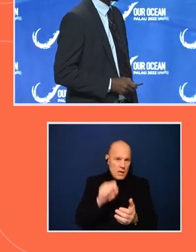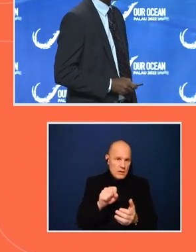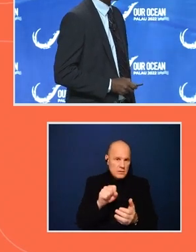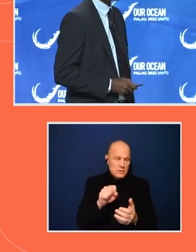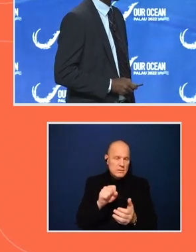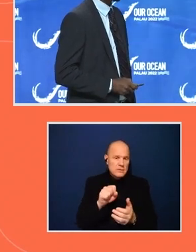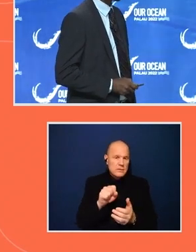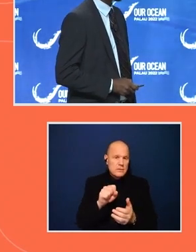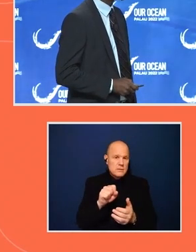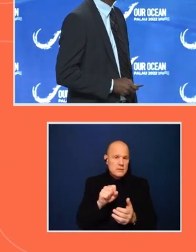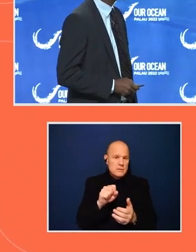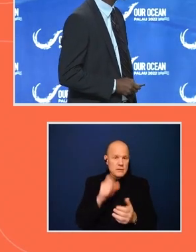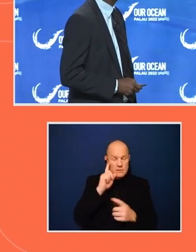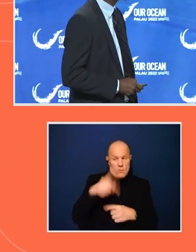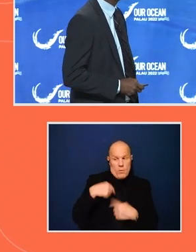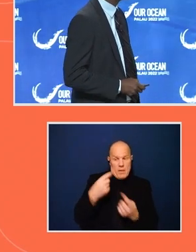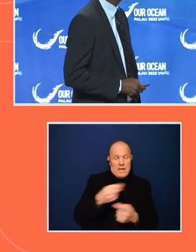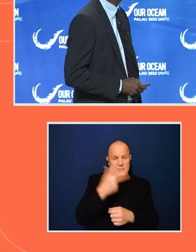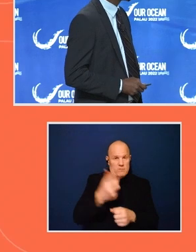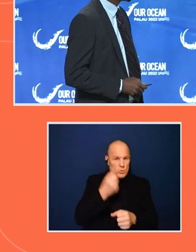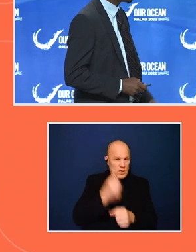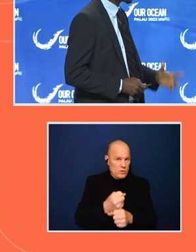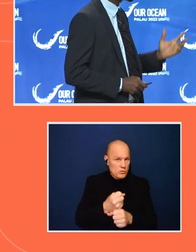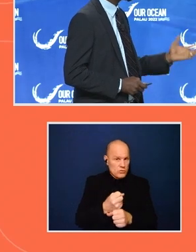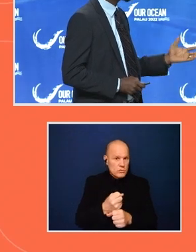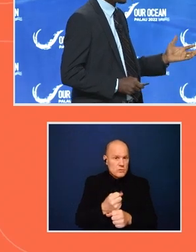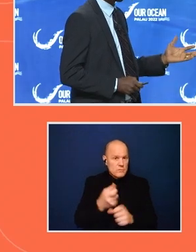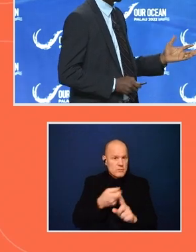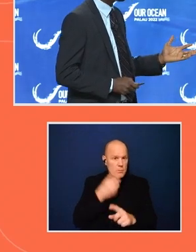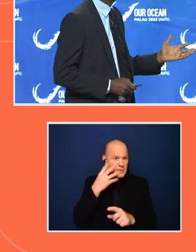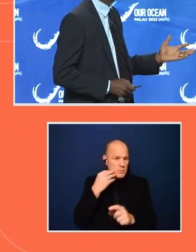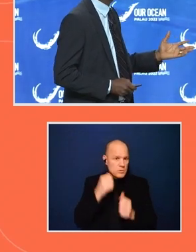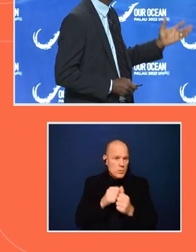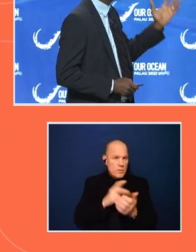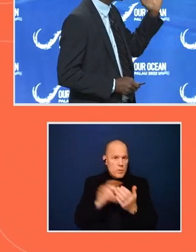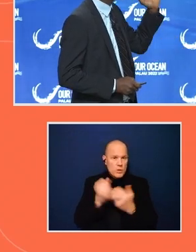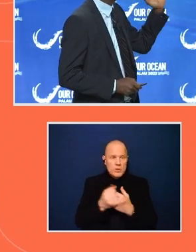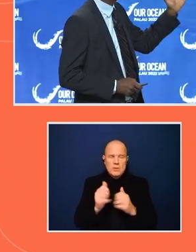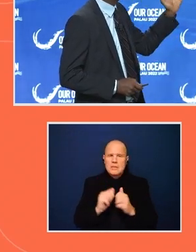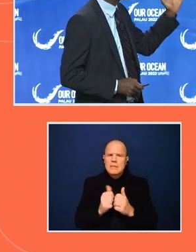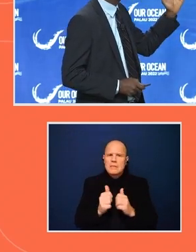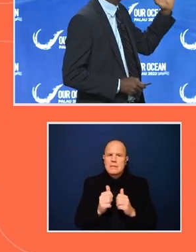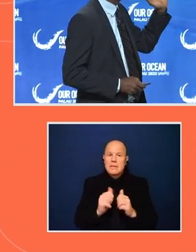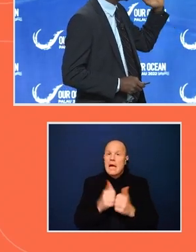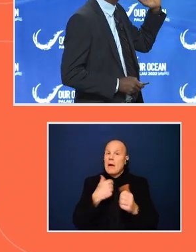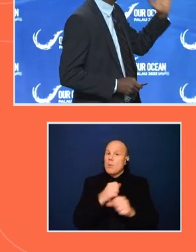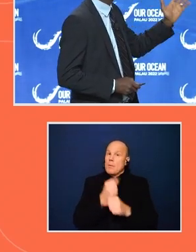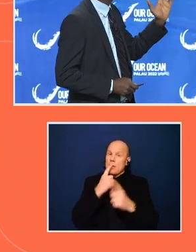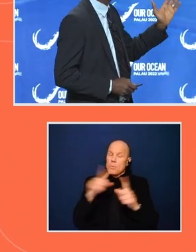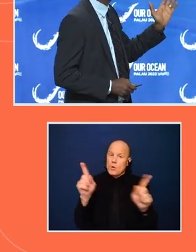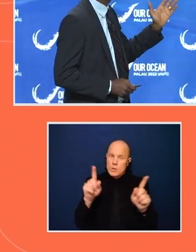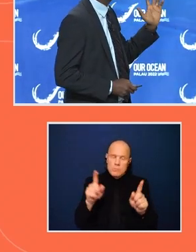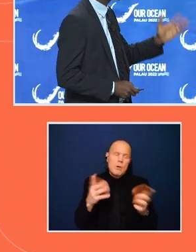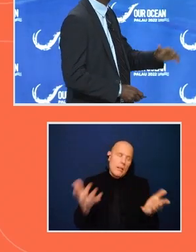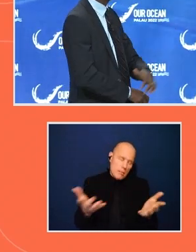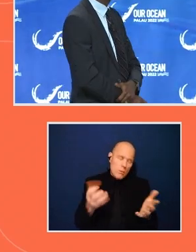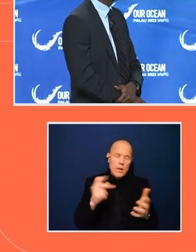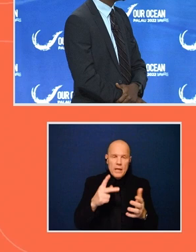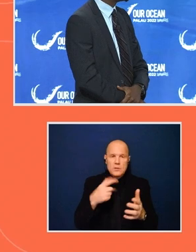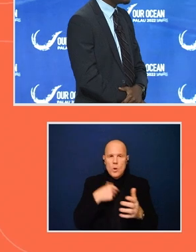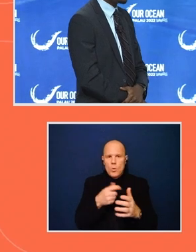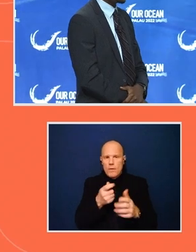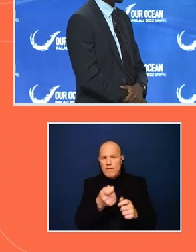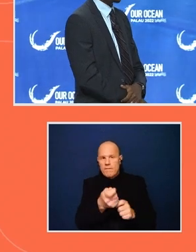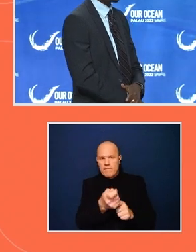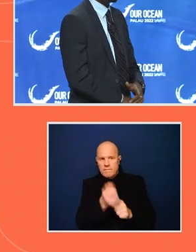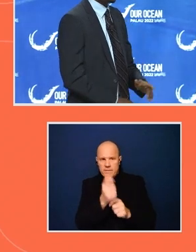the last couple of years from experience with the project. Now, how Liberia has made this work? mean, principle, fishing effort not to